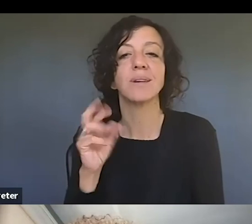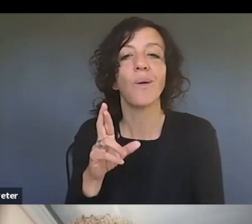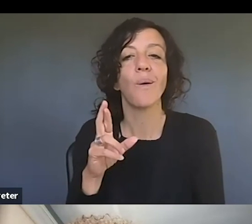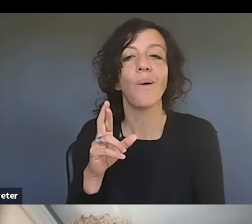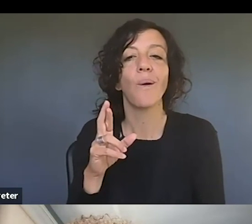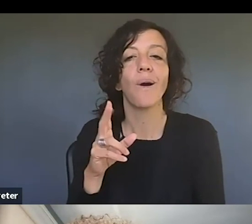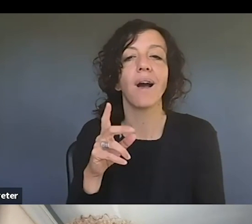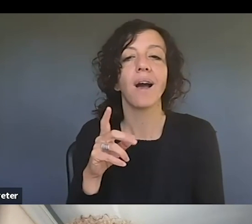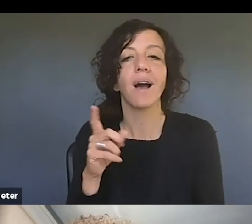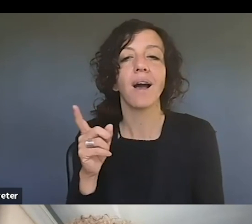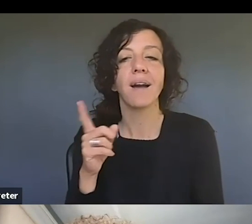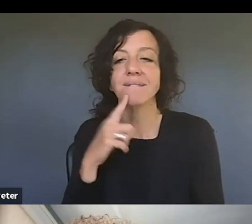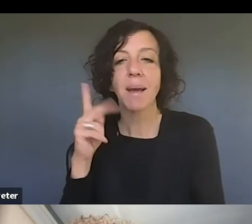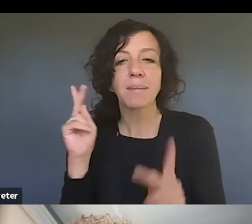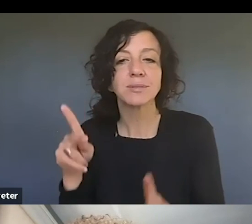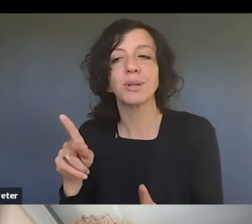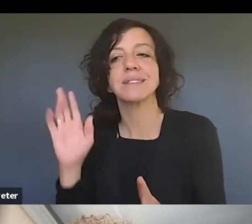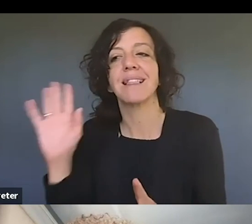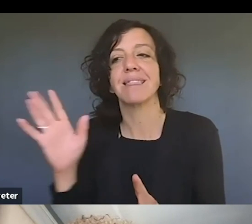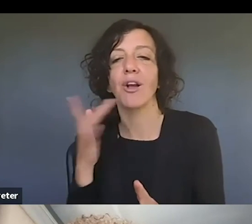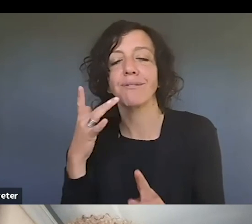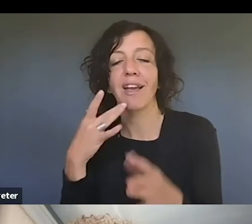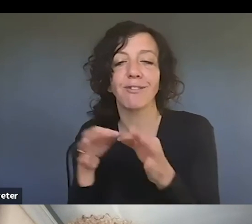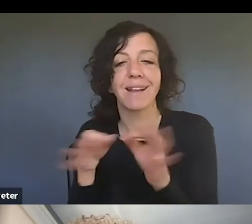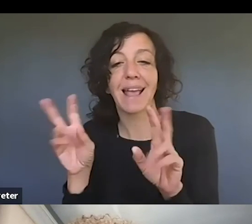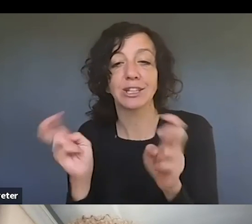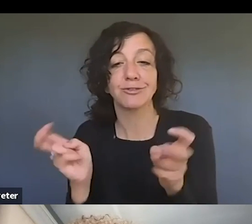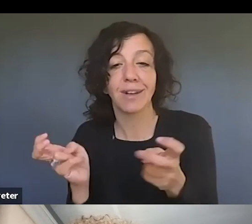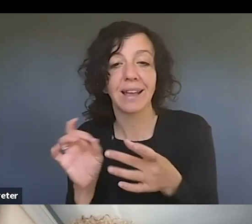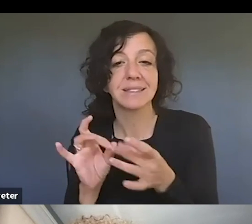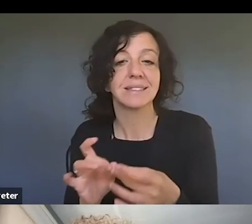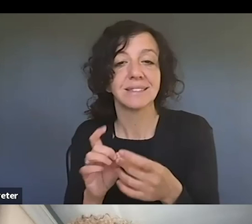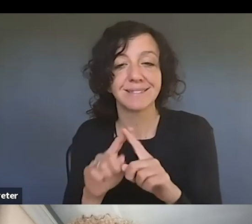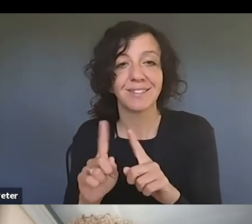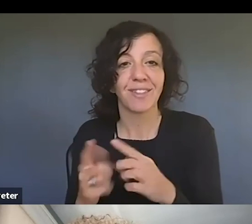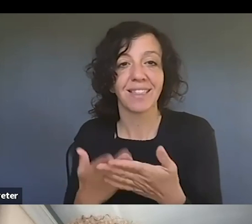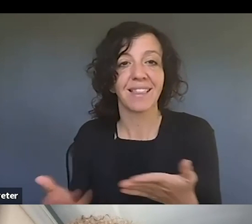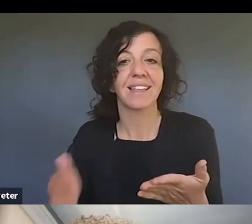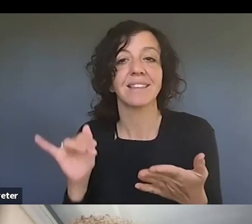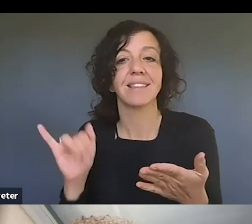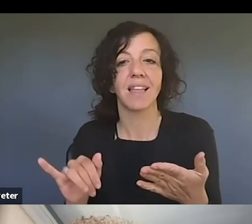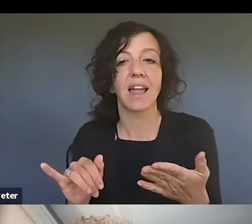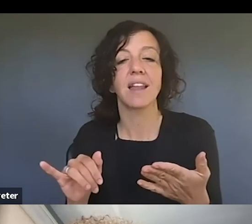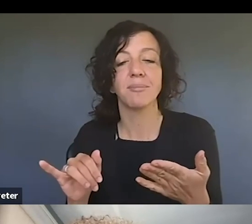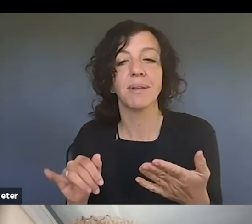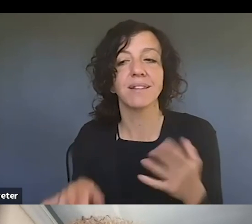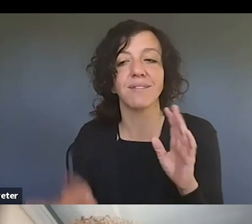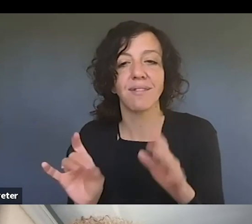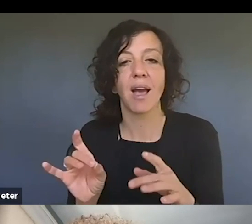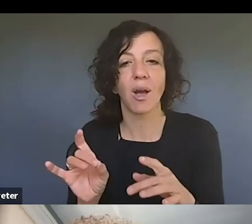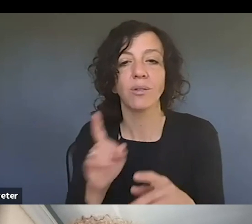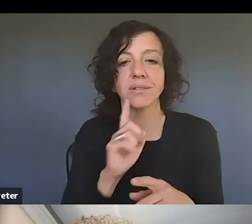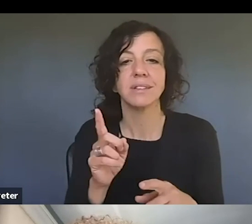catchphrases um on various things that have been found to violate the right